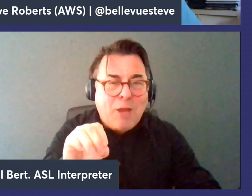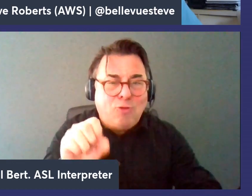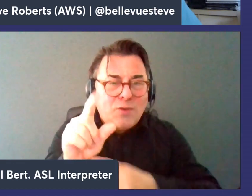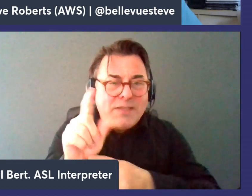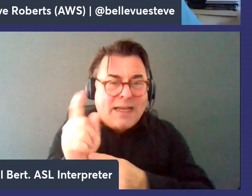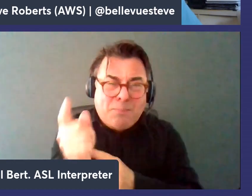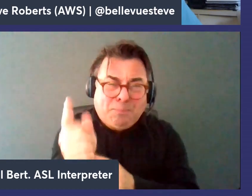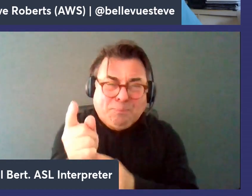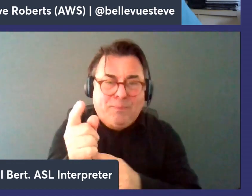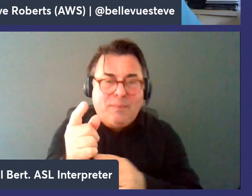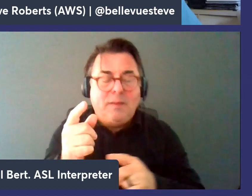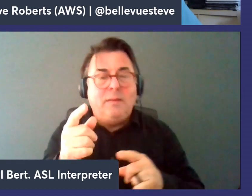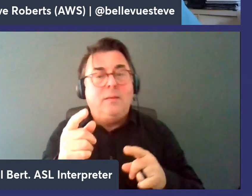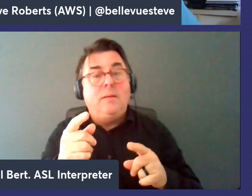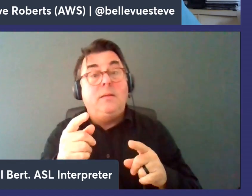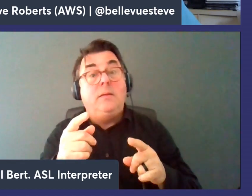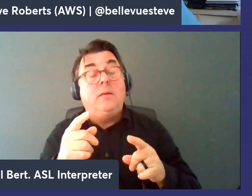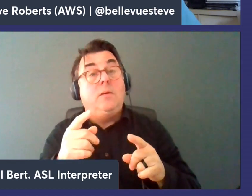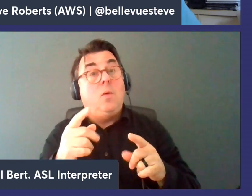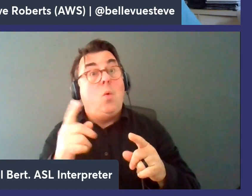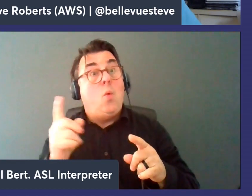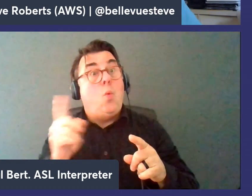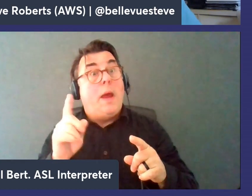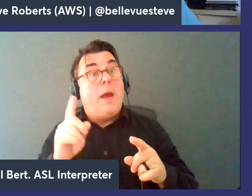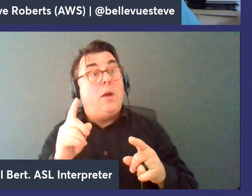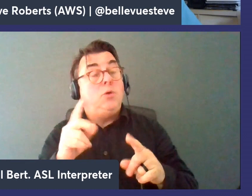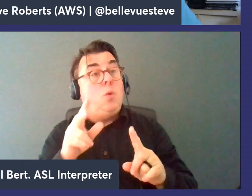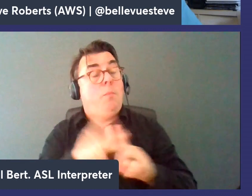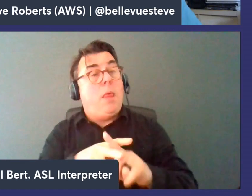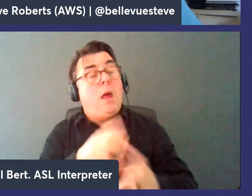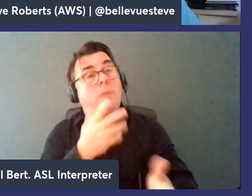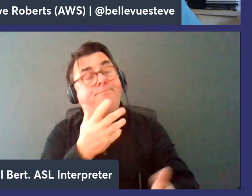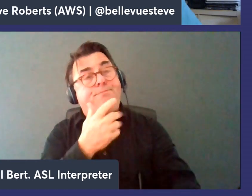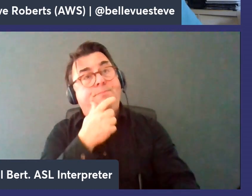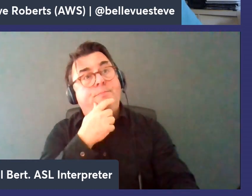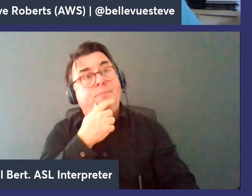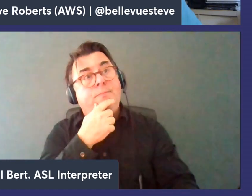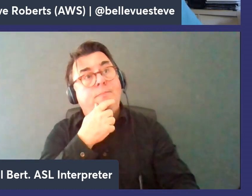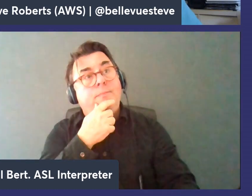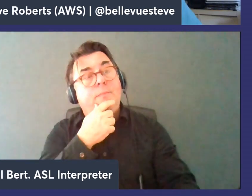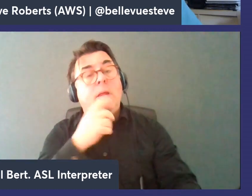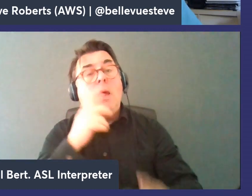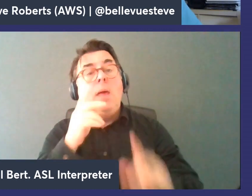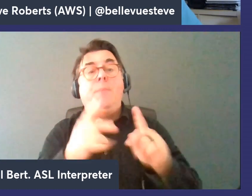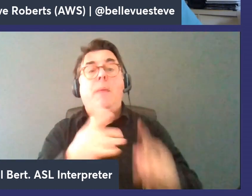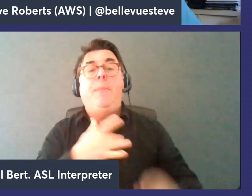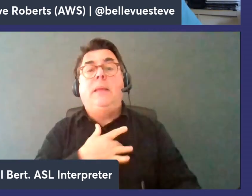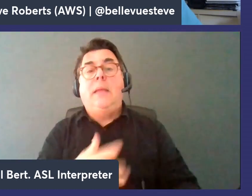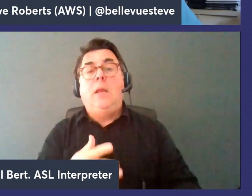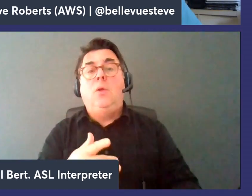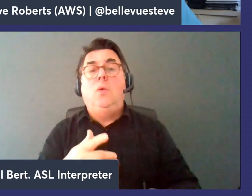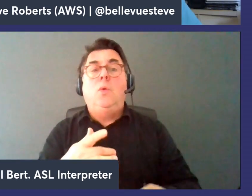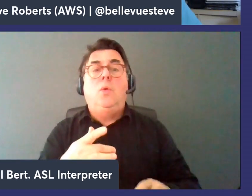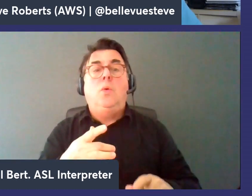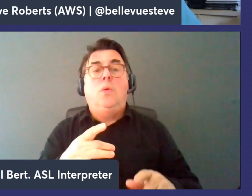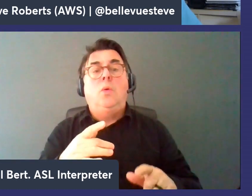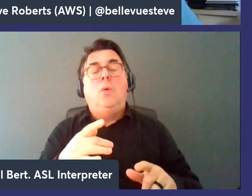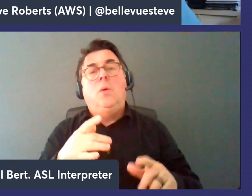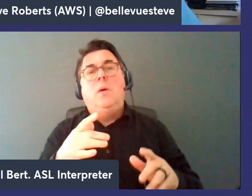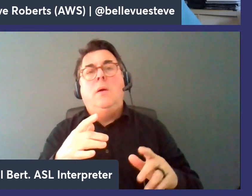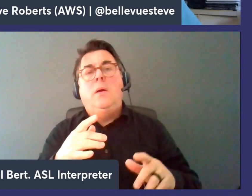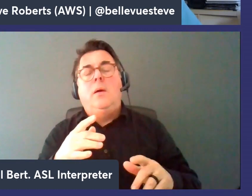really you know where you might use this is you know whereas everyone is moving towards you know microservices architecture